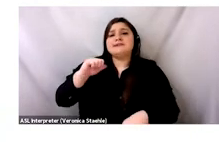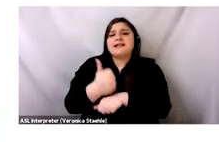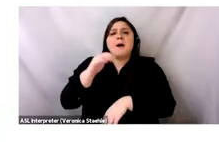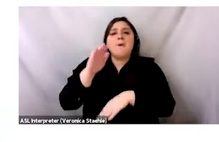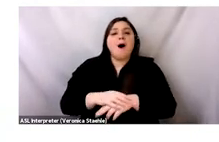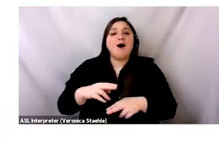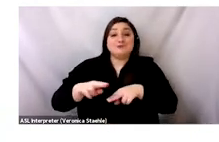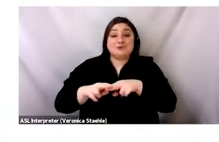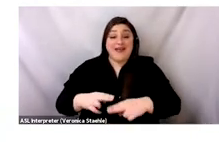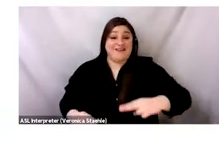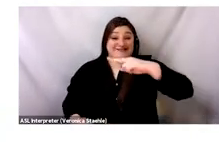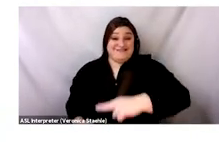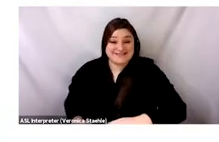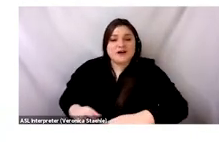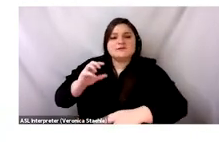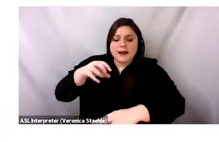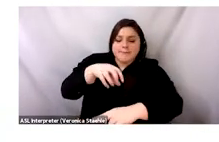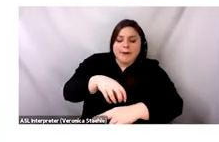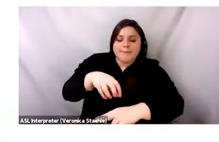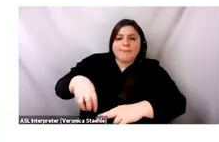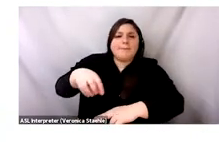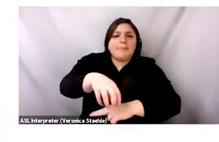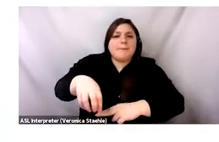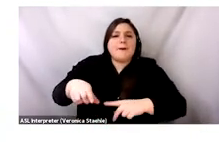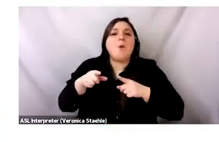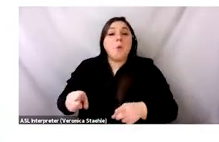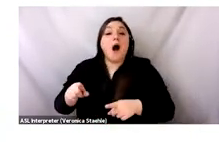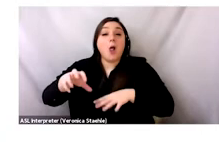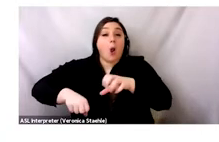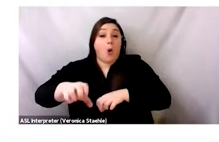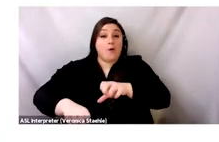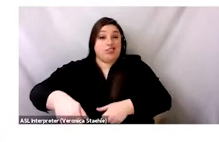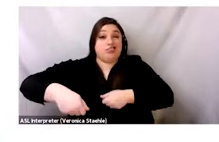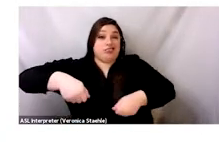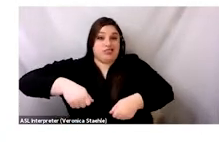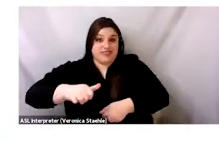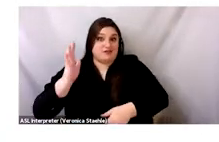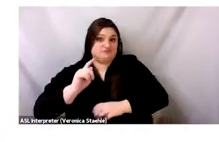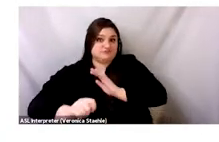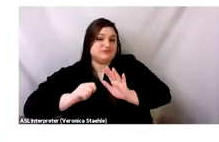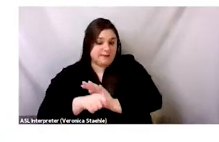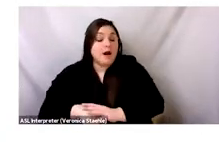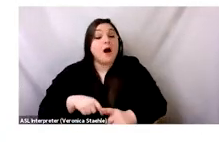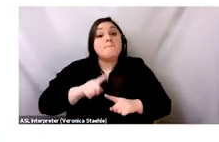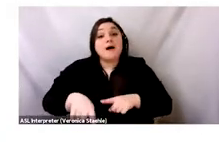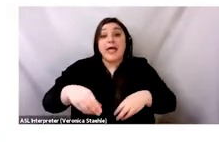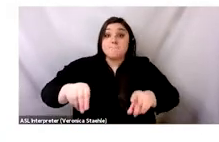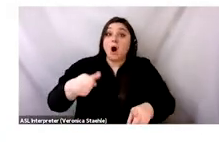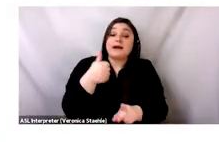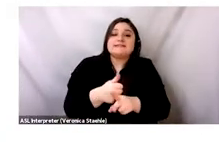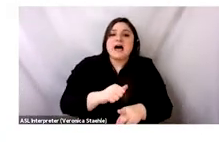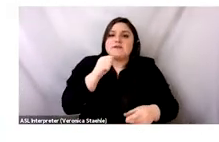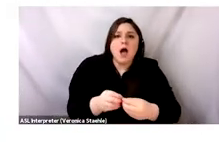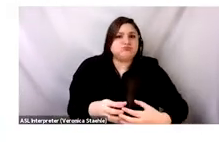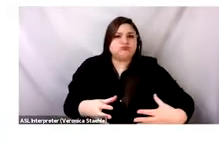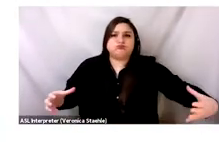started pretty small along a railroad. The secondhand trade existed under colonial rule. But it really wasn't